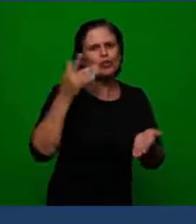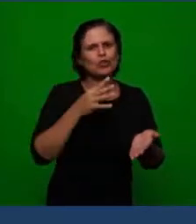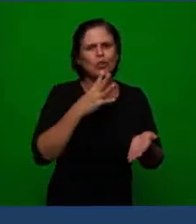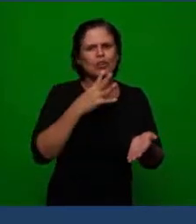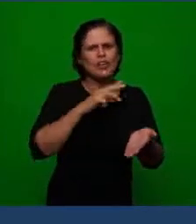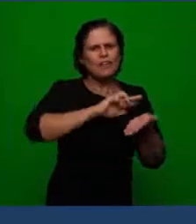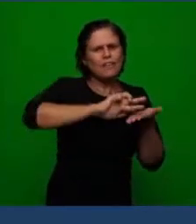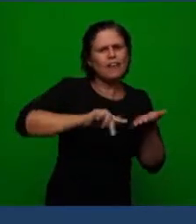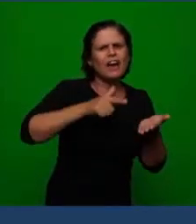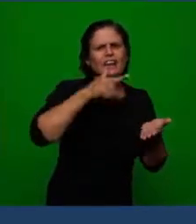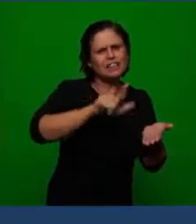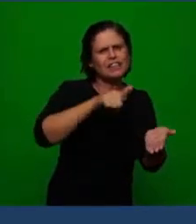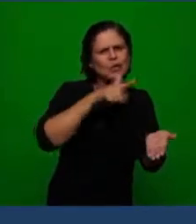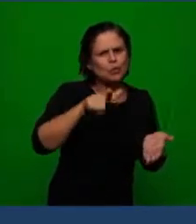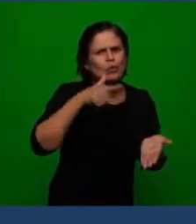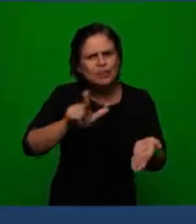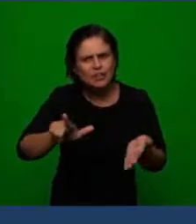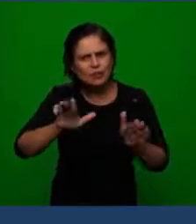the